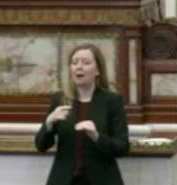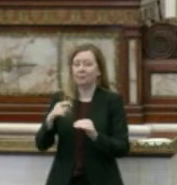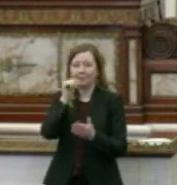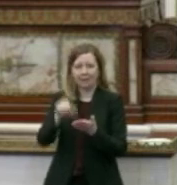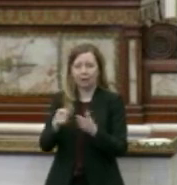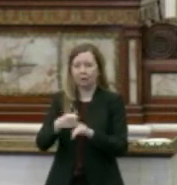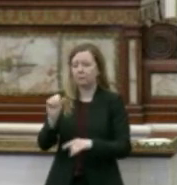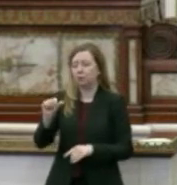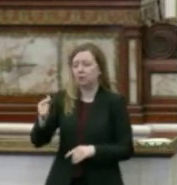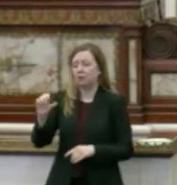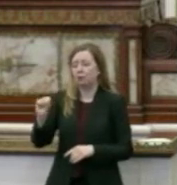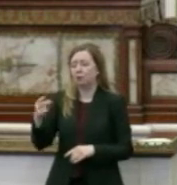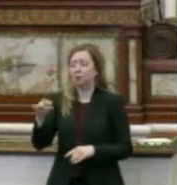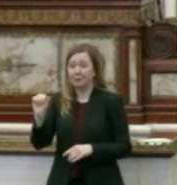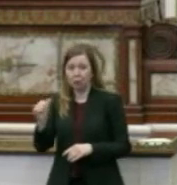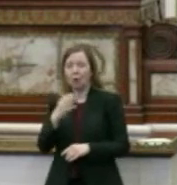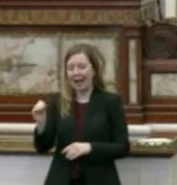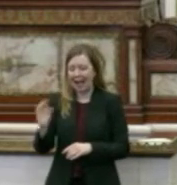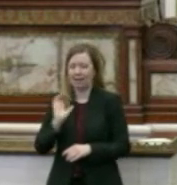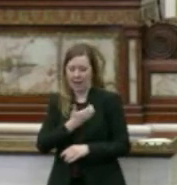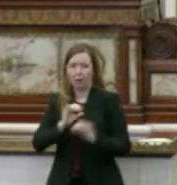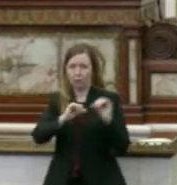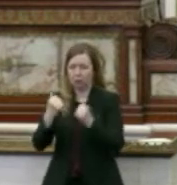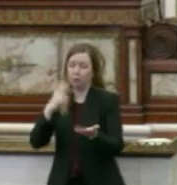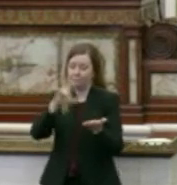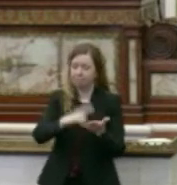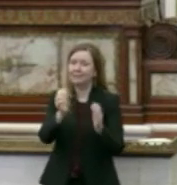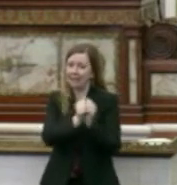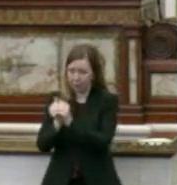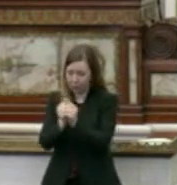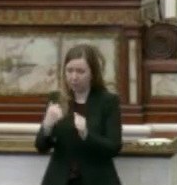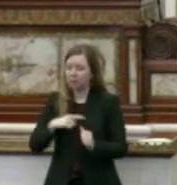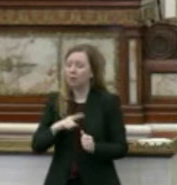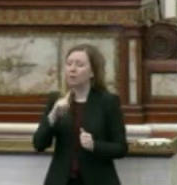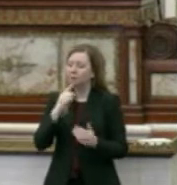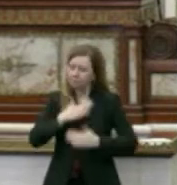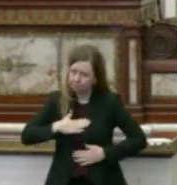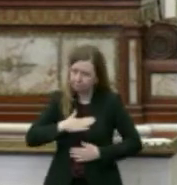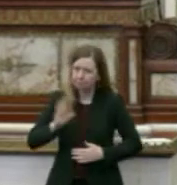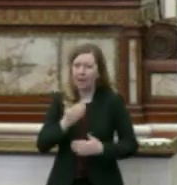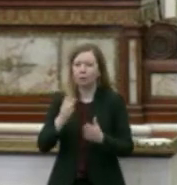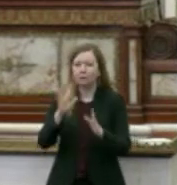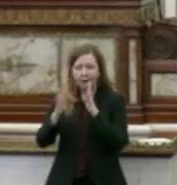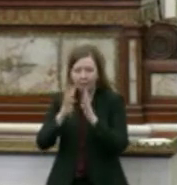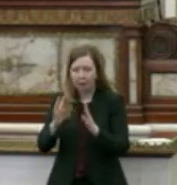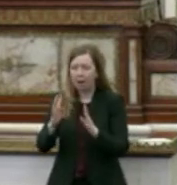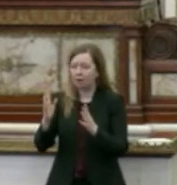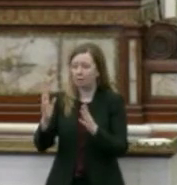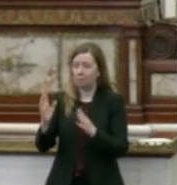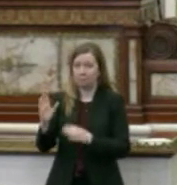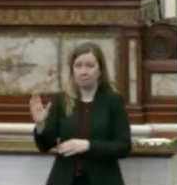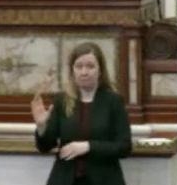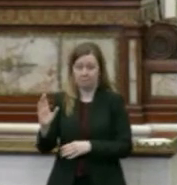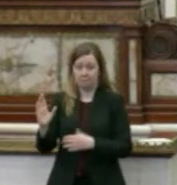and the Pennsylvania Apartment Association co-signed together. We are very appreciative of our dialogue between our organization